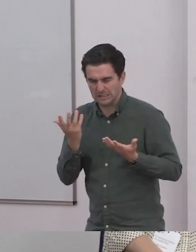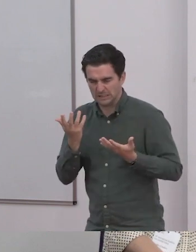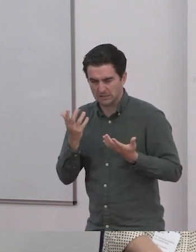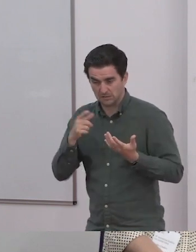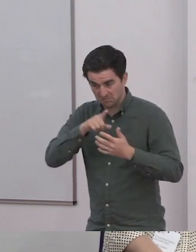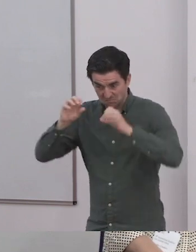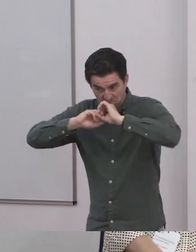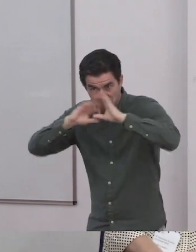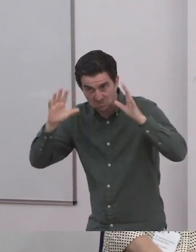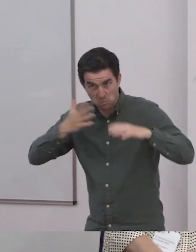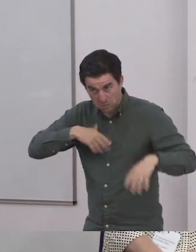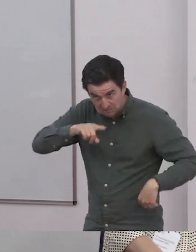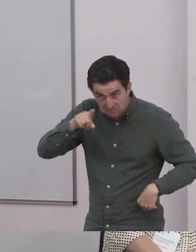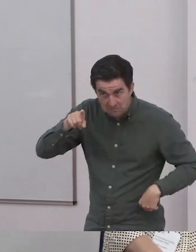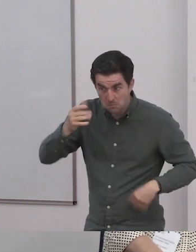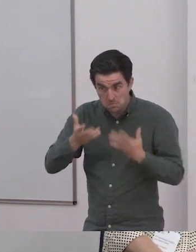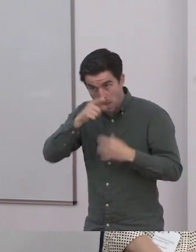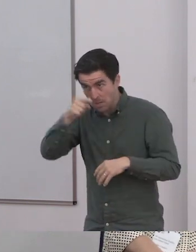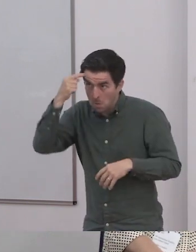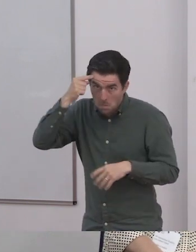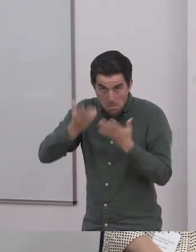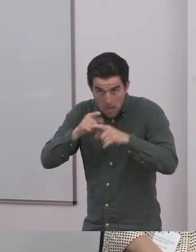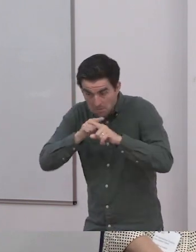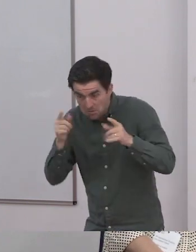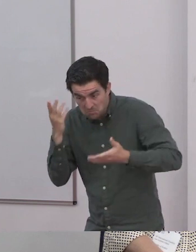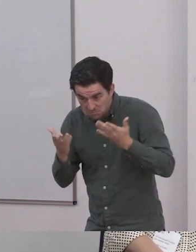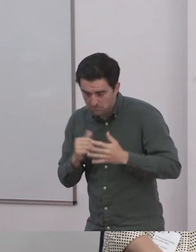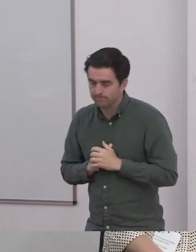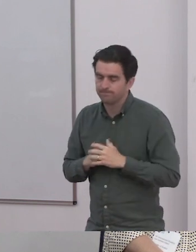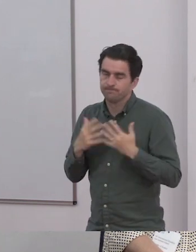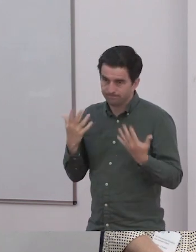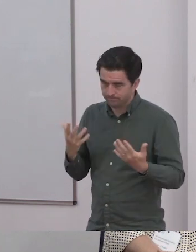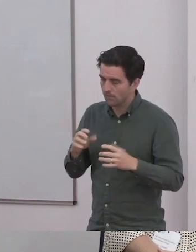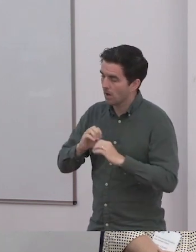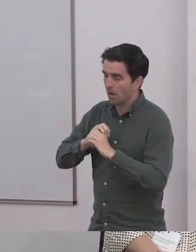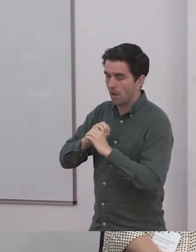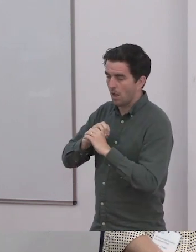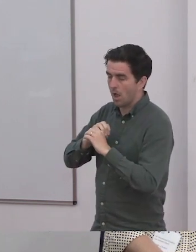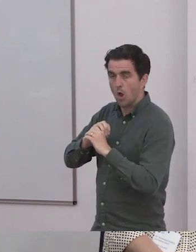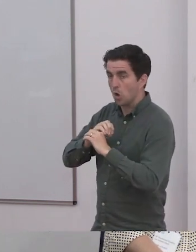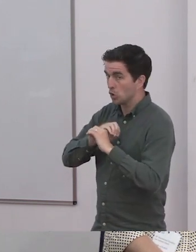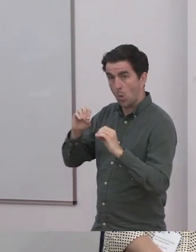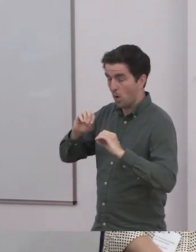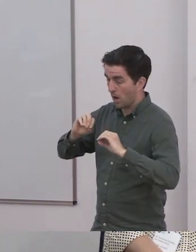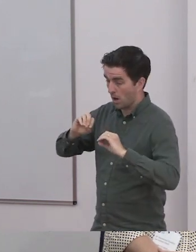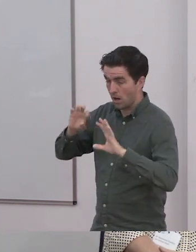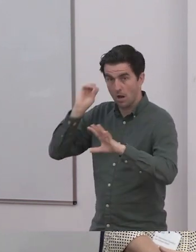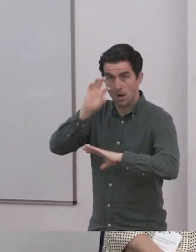Unschooling is sort of like letting the child sort of learn themselves.